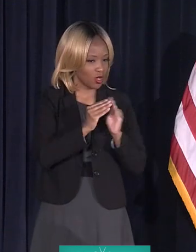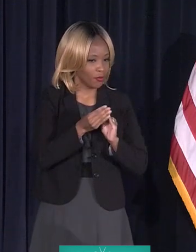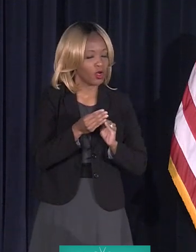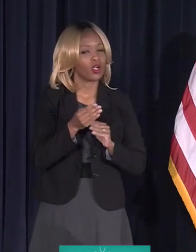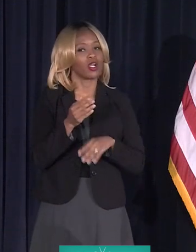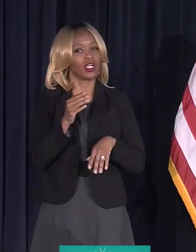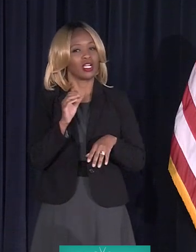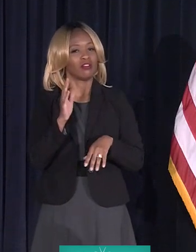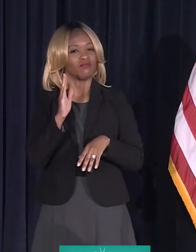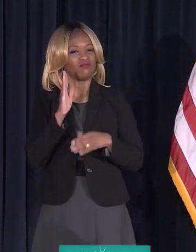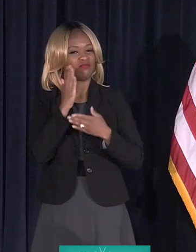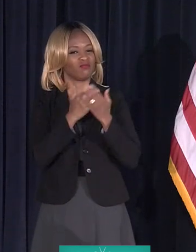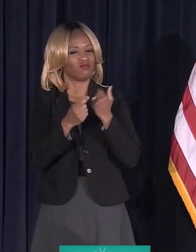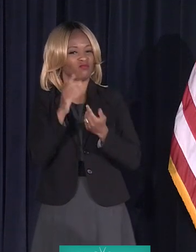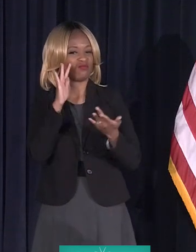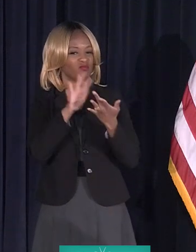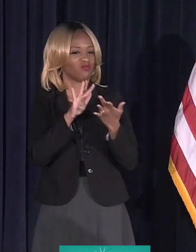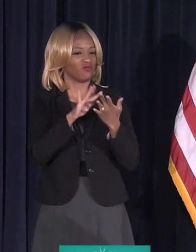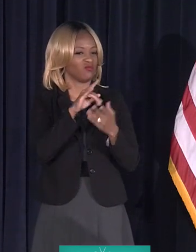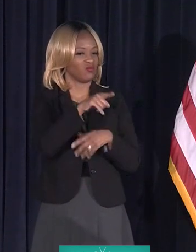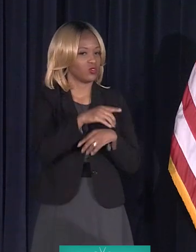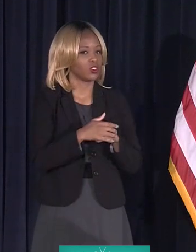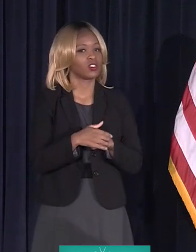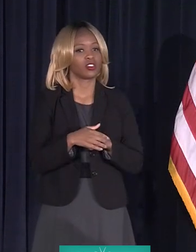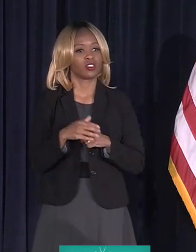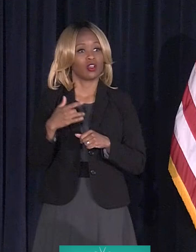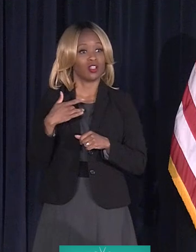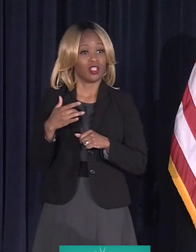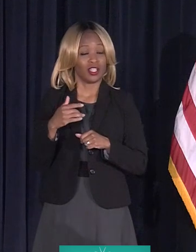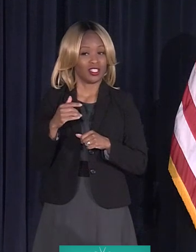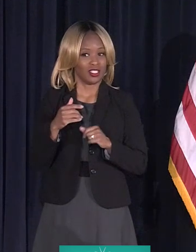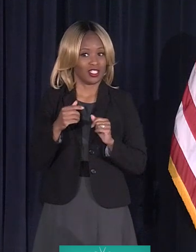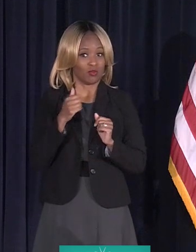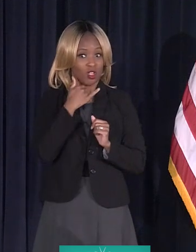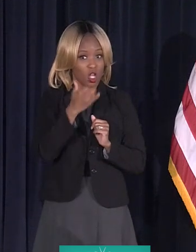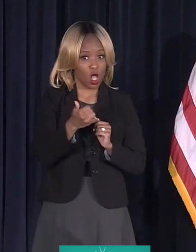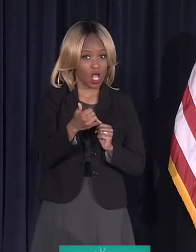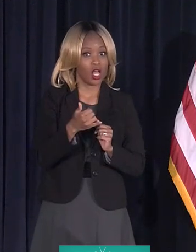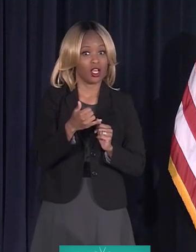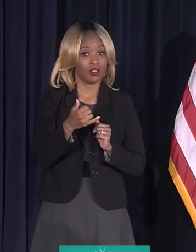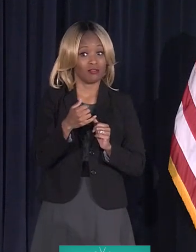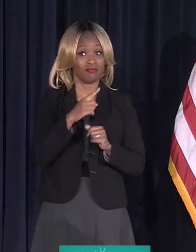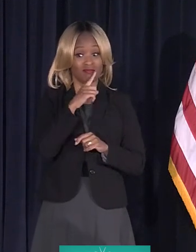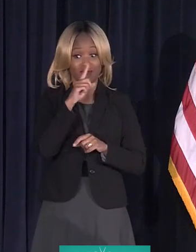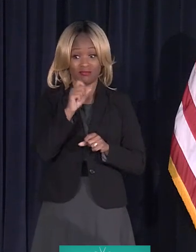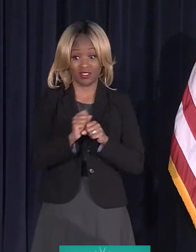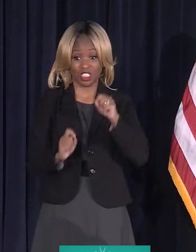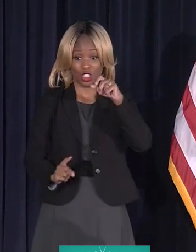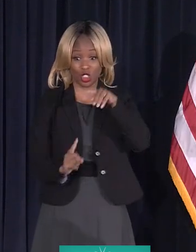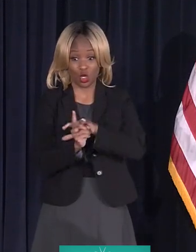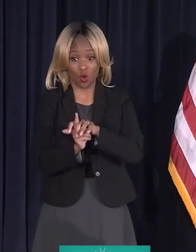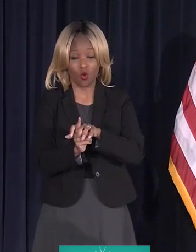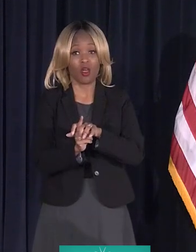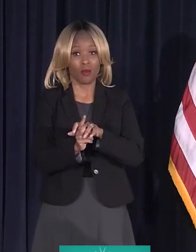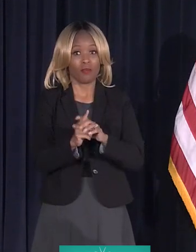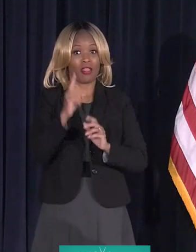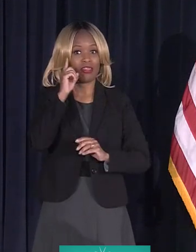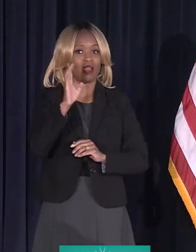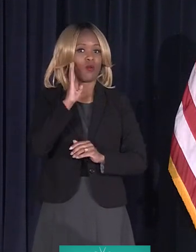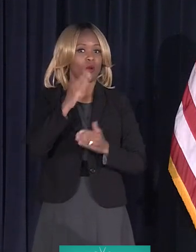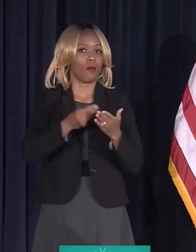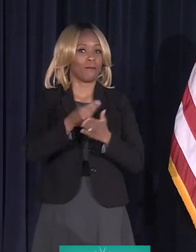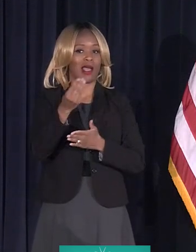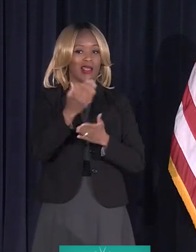But usually you get them on the phone. Sometimes we get them to actually show up thinking they're going to buy somebody's